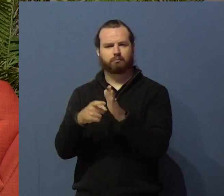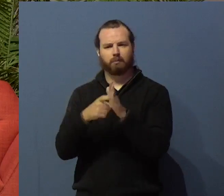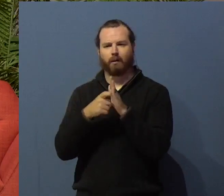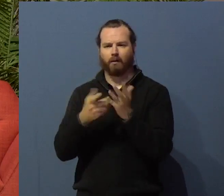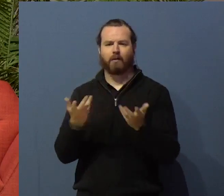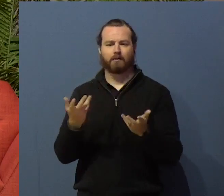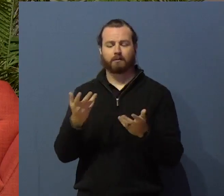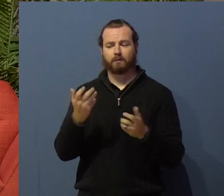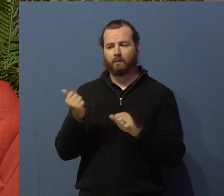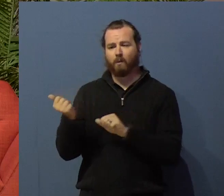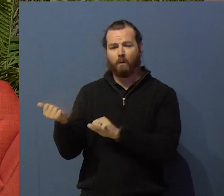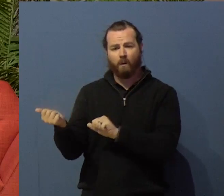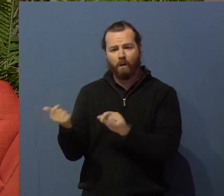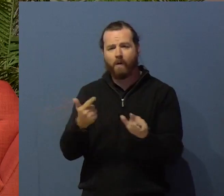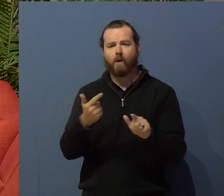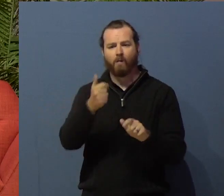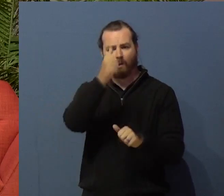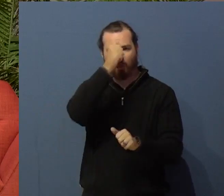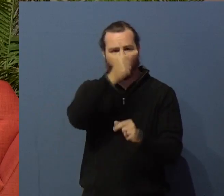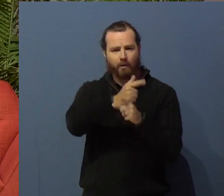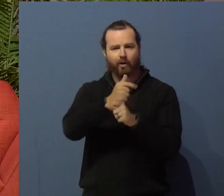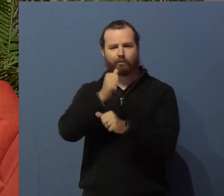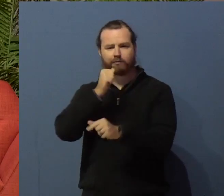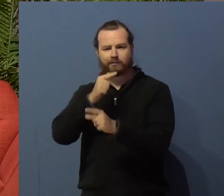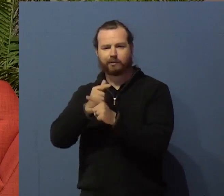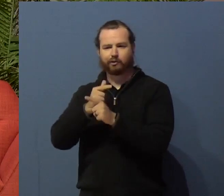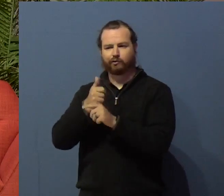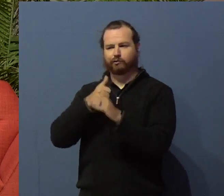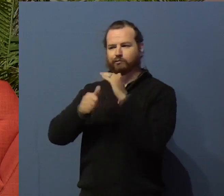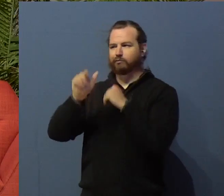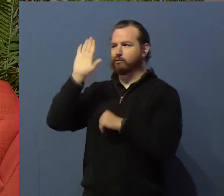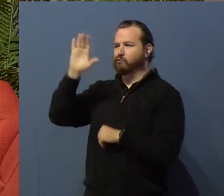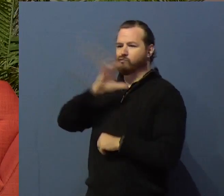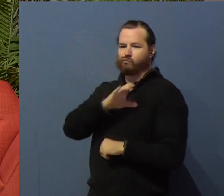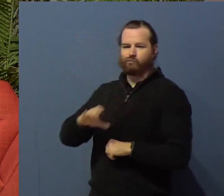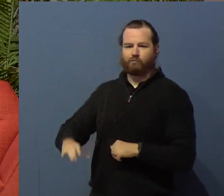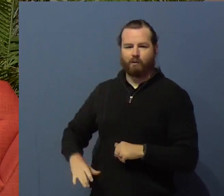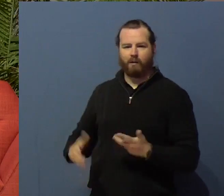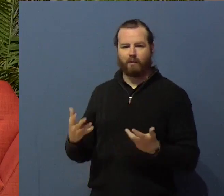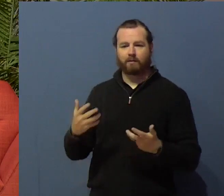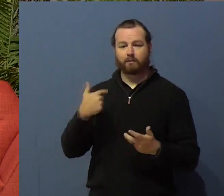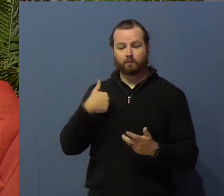Realizing our gifts to express to the kingdom of God.